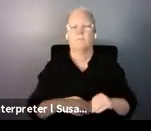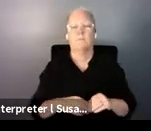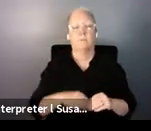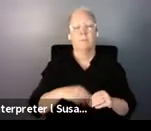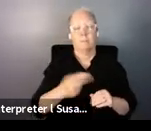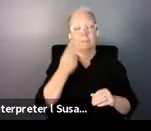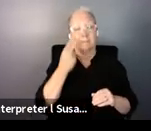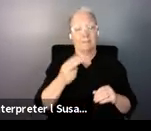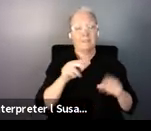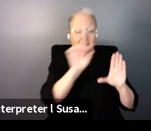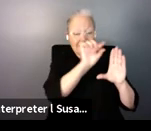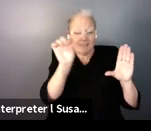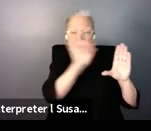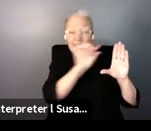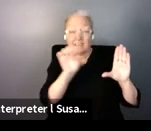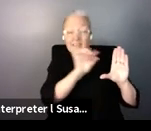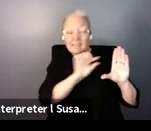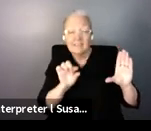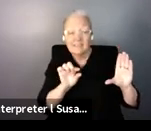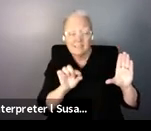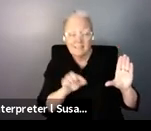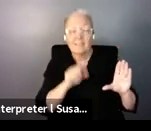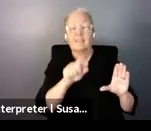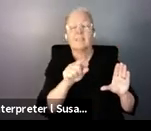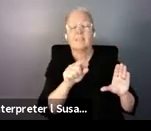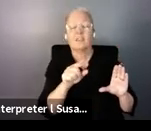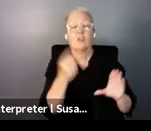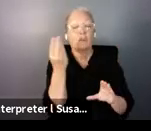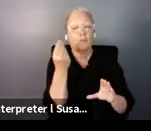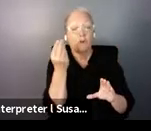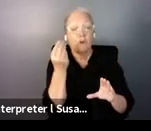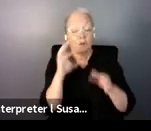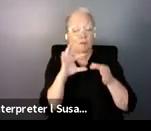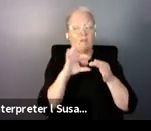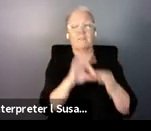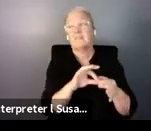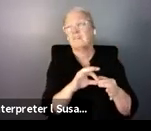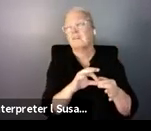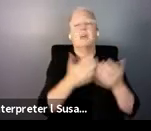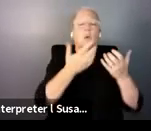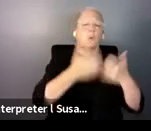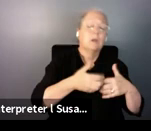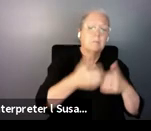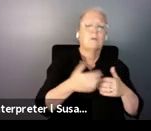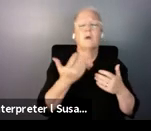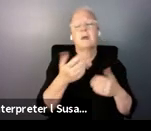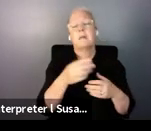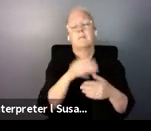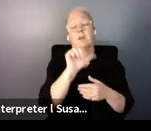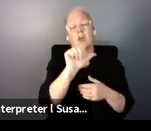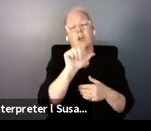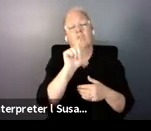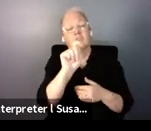if we can look at the cost related to transport equipment, such as assistive technology and support,